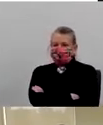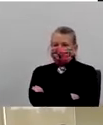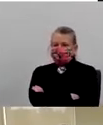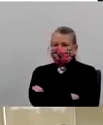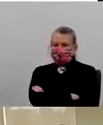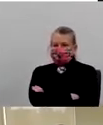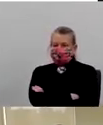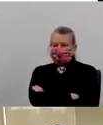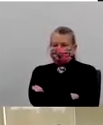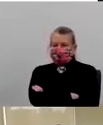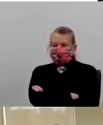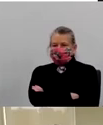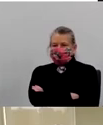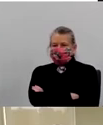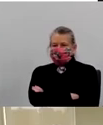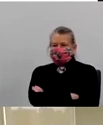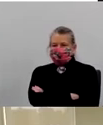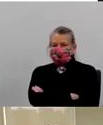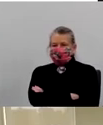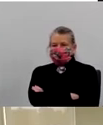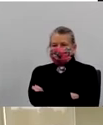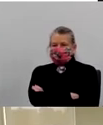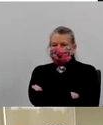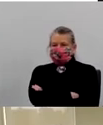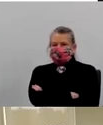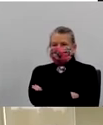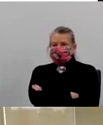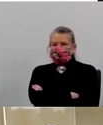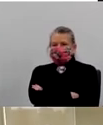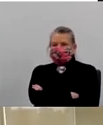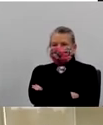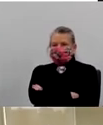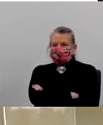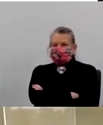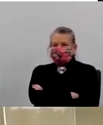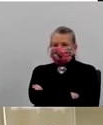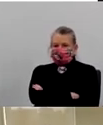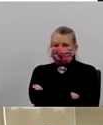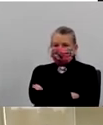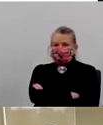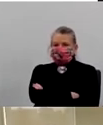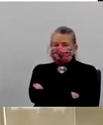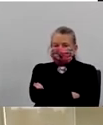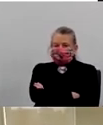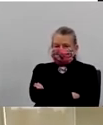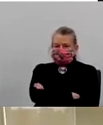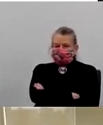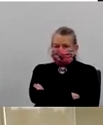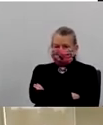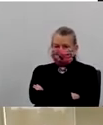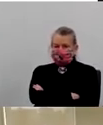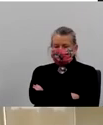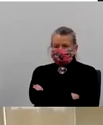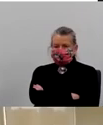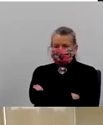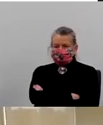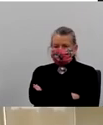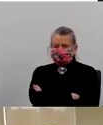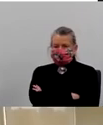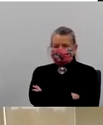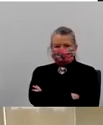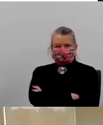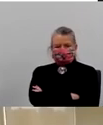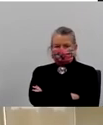you know, instead of having someone have to come to a clinic or, you know, every visit they come in and you get this insight, we could, you know, deploy these technologies on our